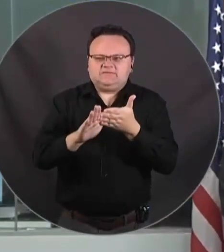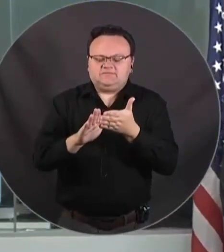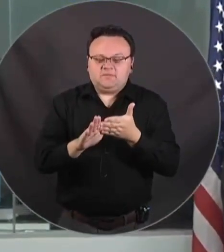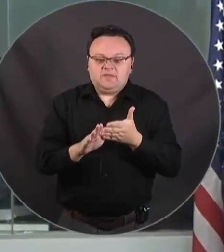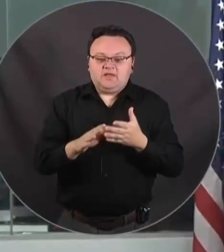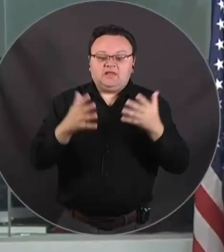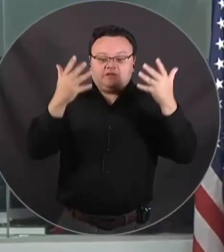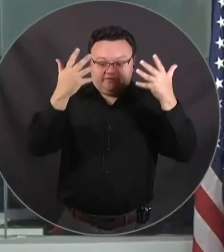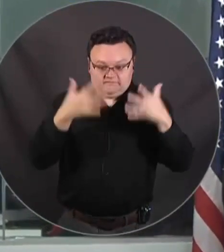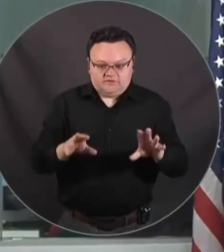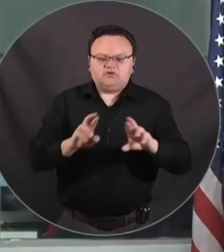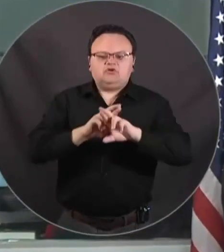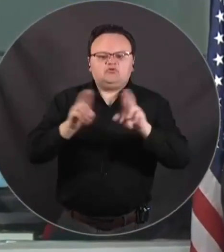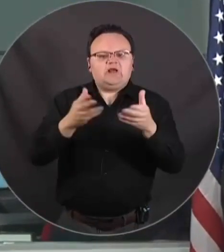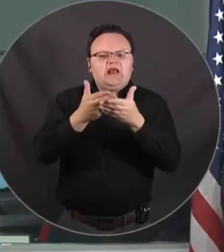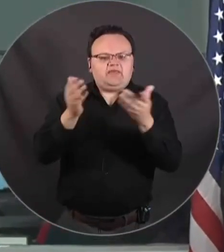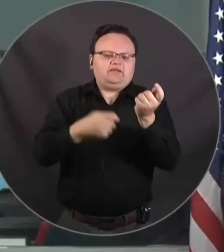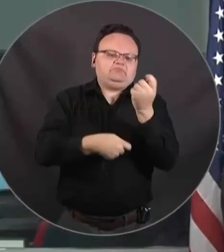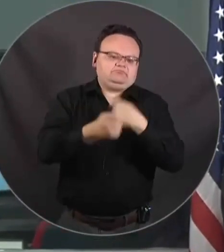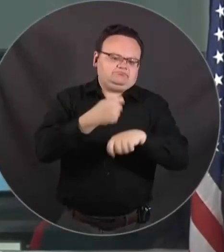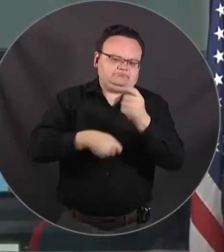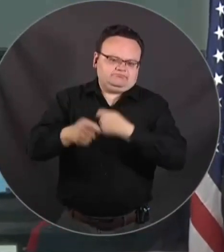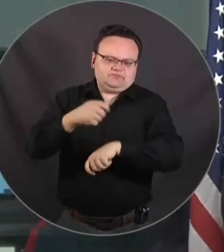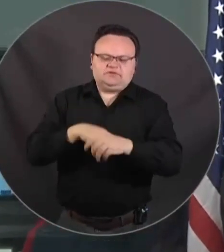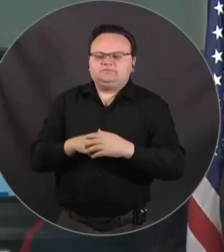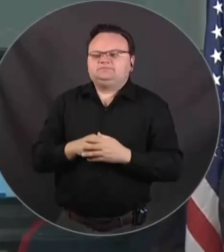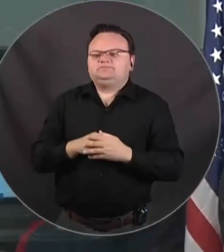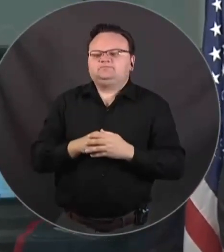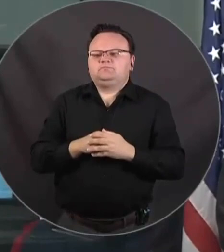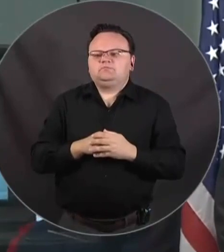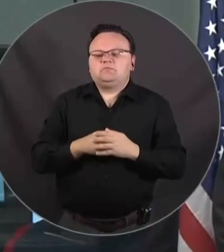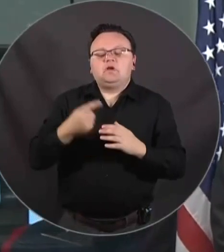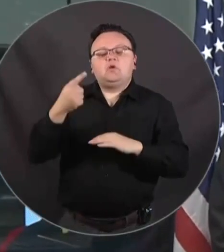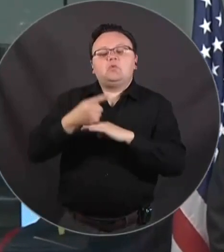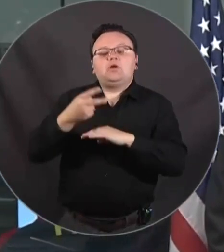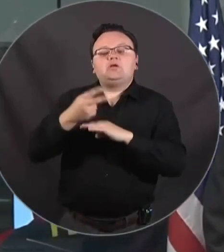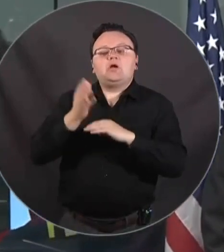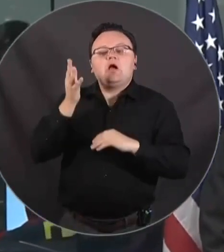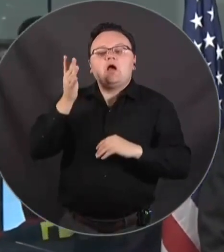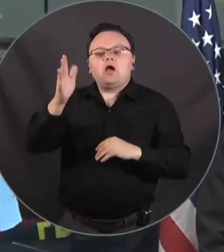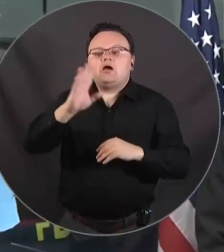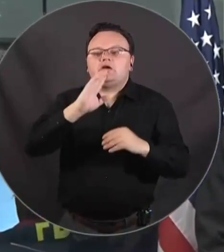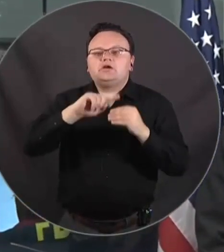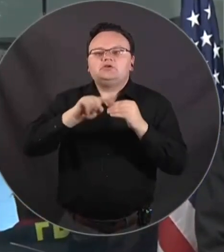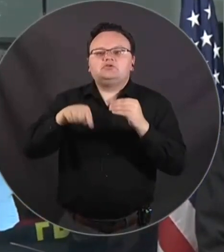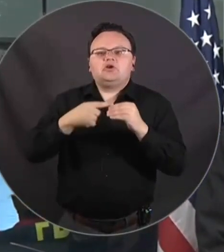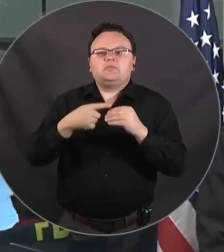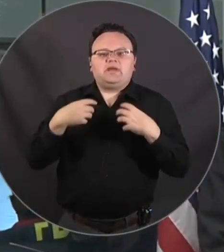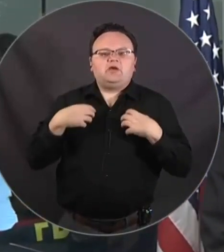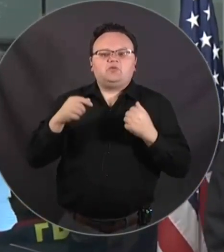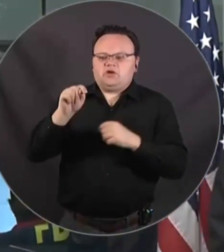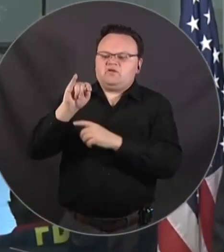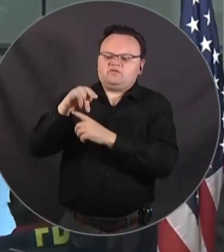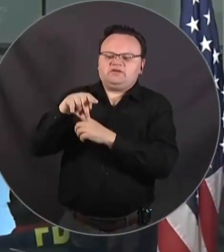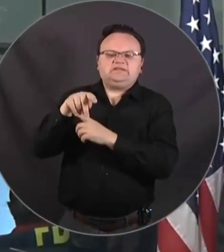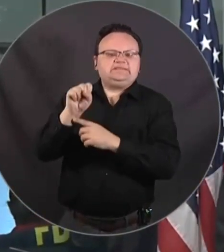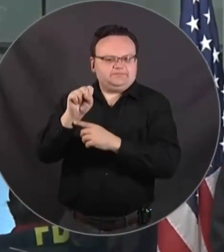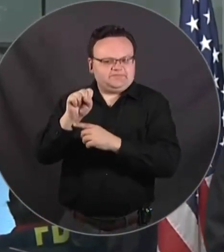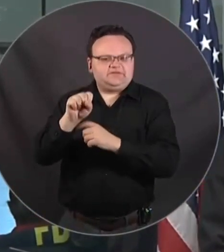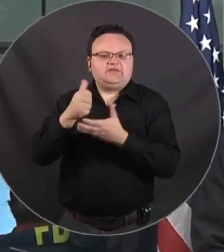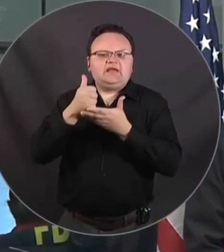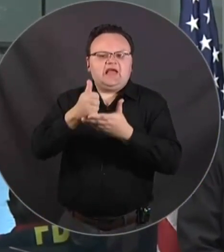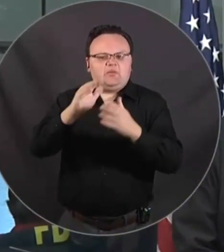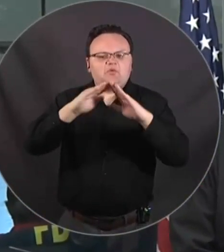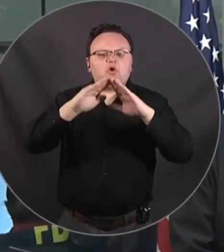as needed. So we're going to talk more in the coming days about recovery things and recovery tips that you all can do better for yourself at the